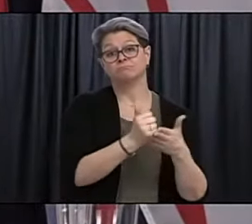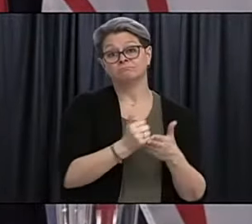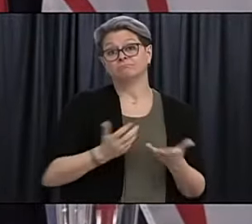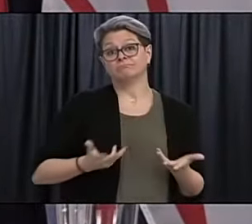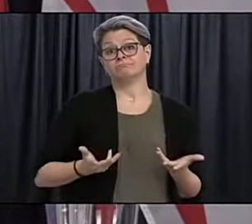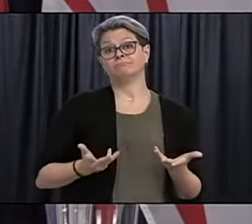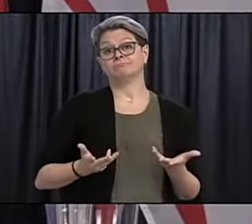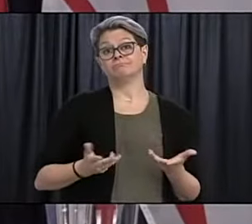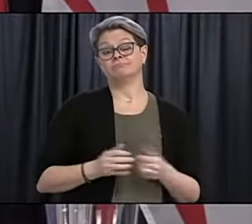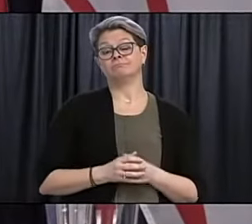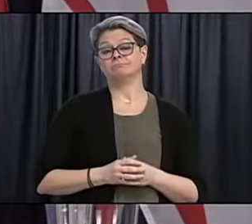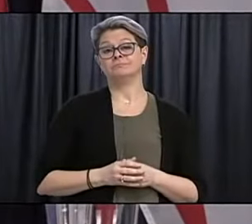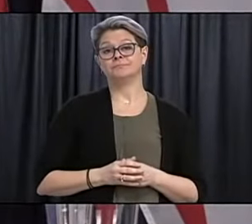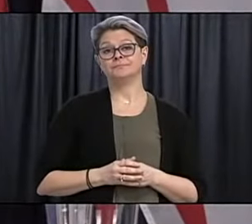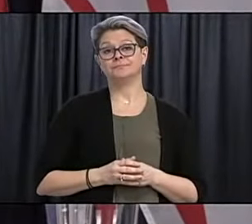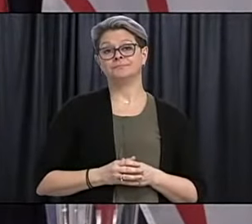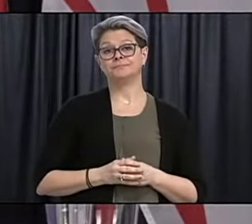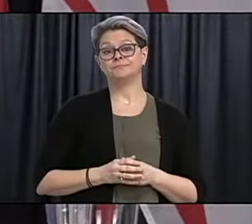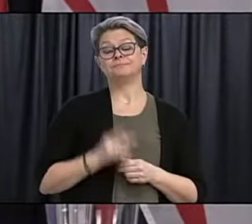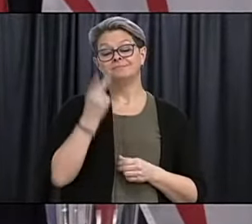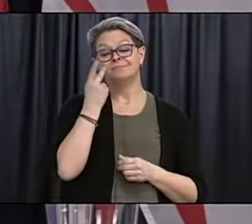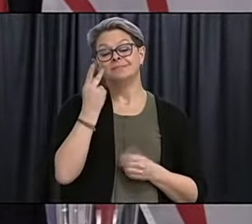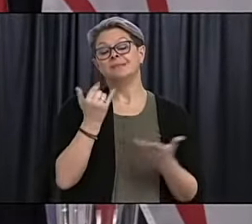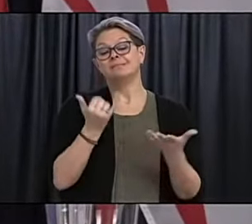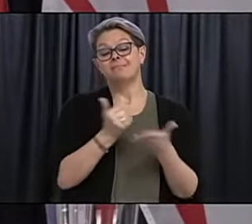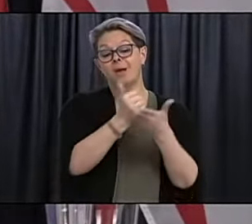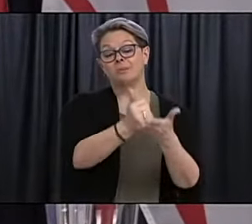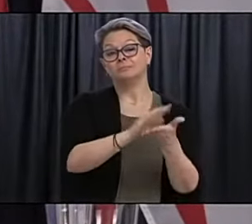and rehabilitation from COVID-19.